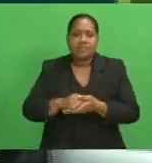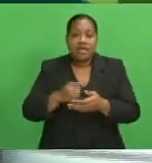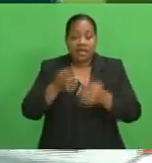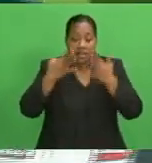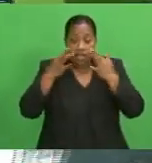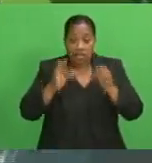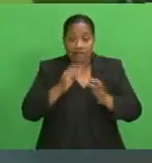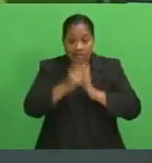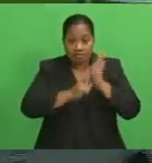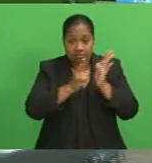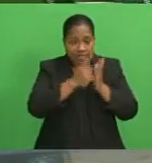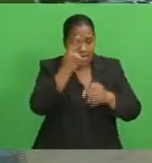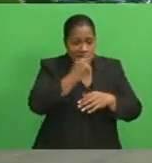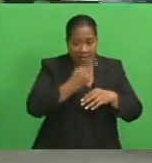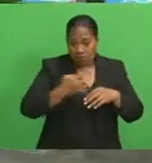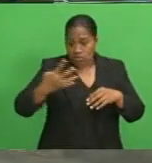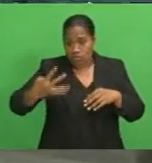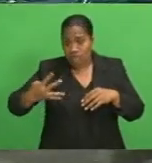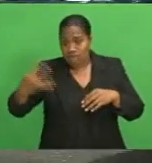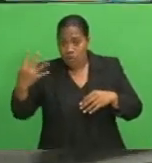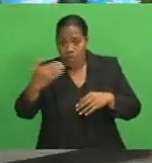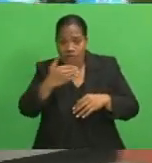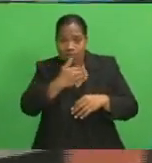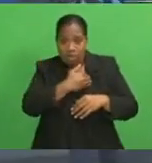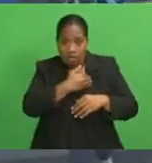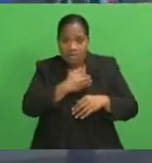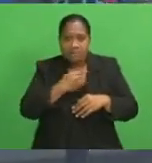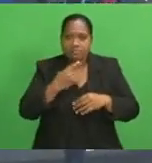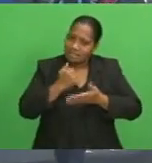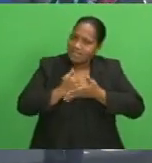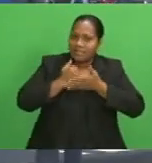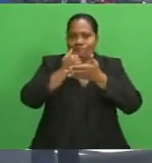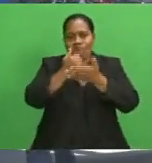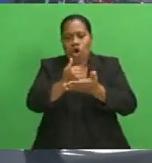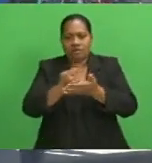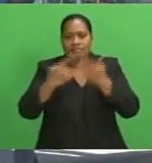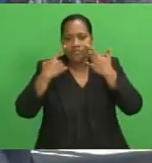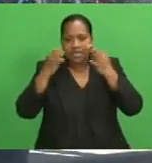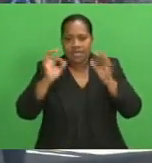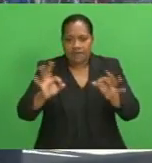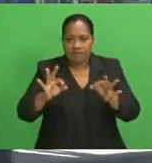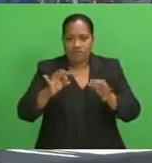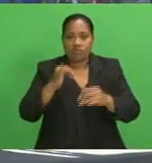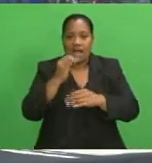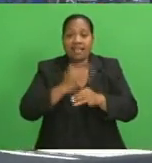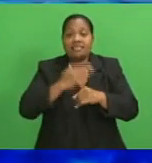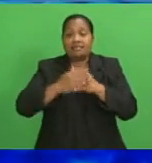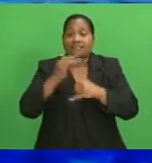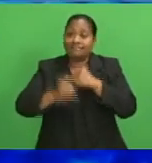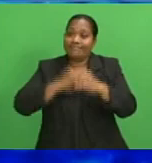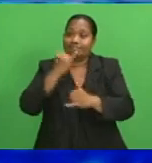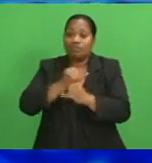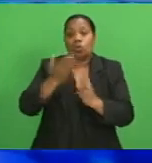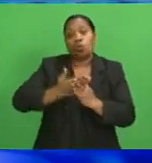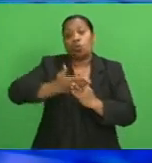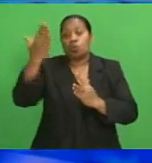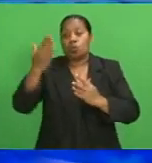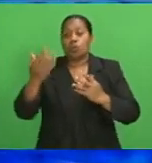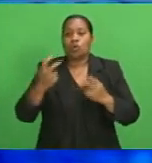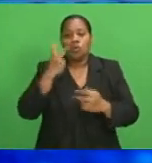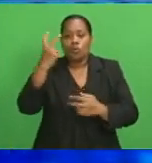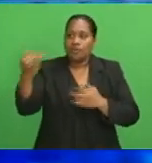.m., saying they support this curfew until international borders are open and tourists coming back. At least